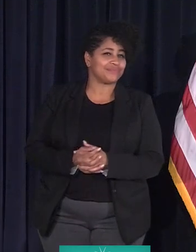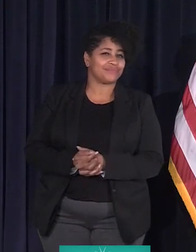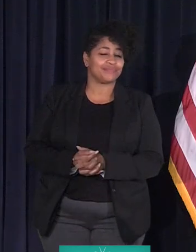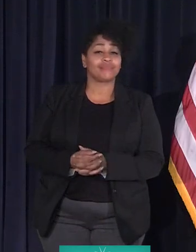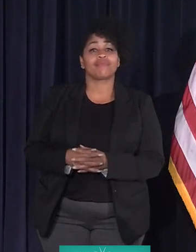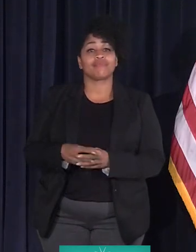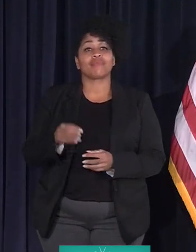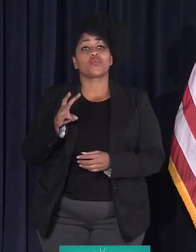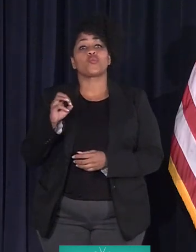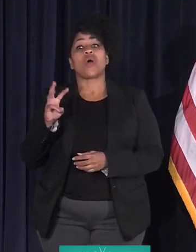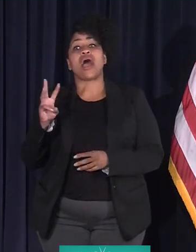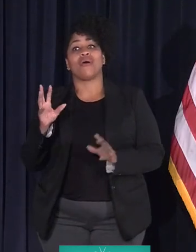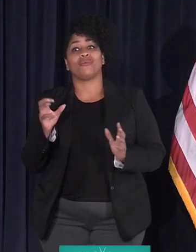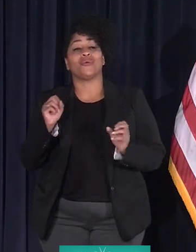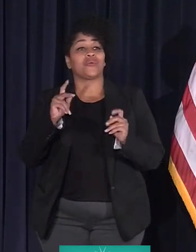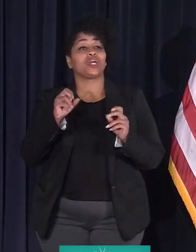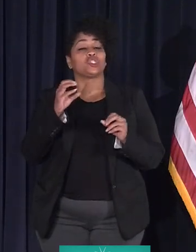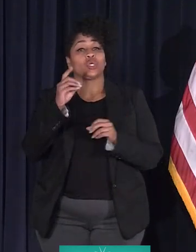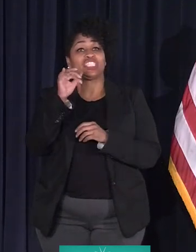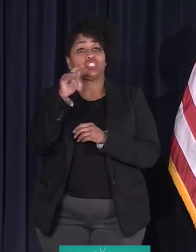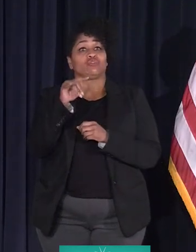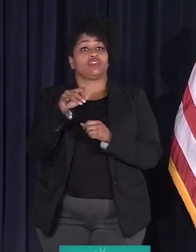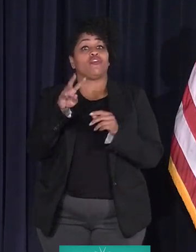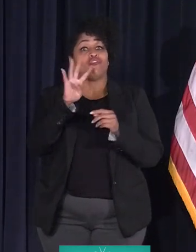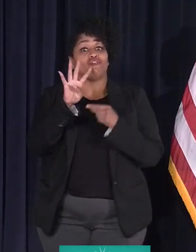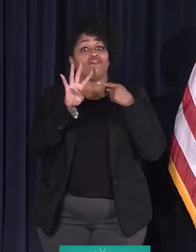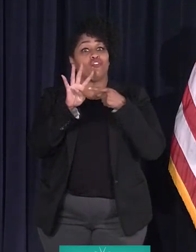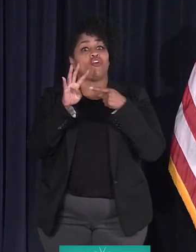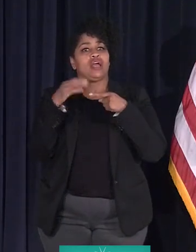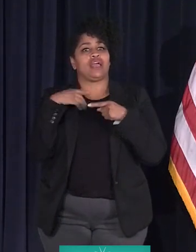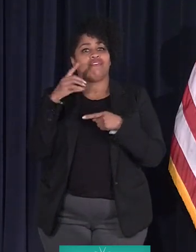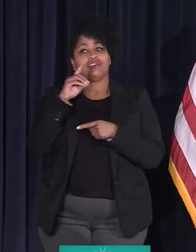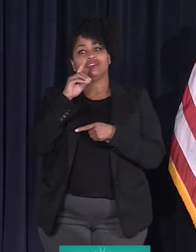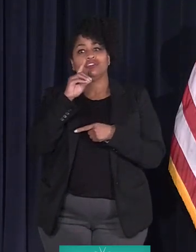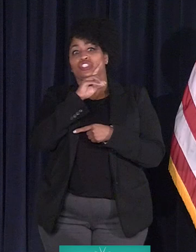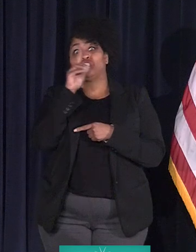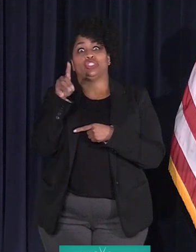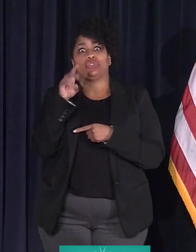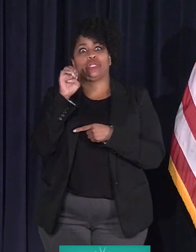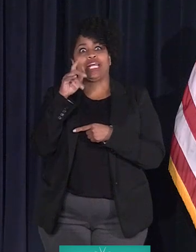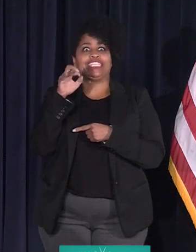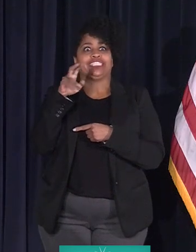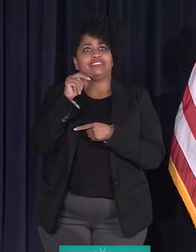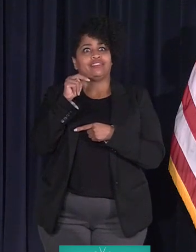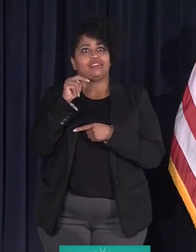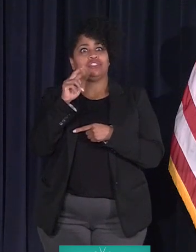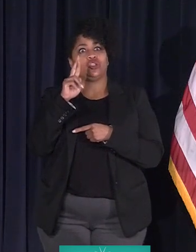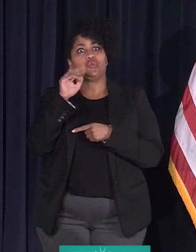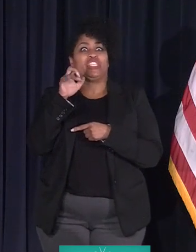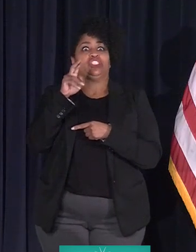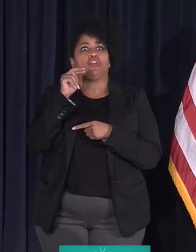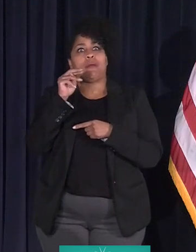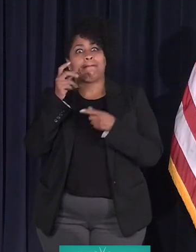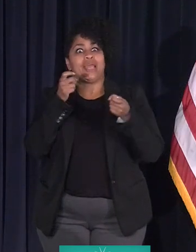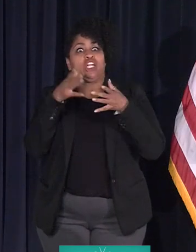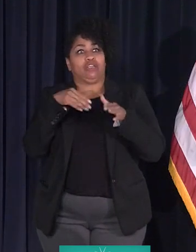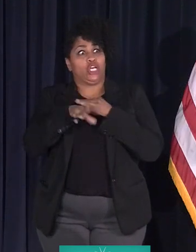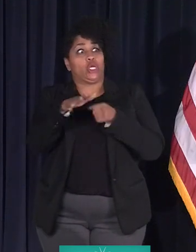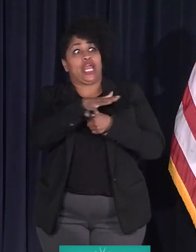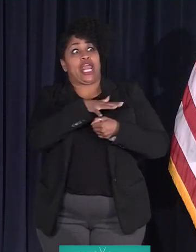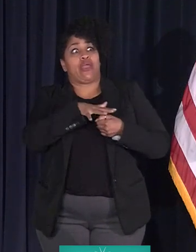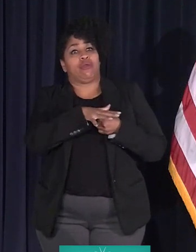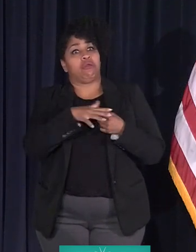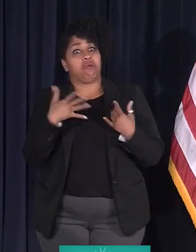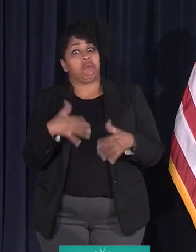Wow. Okay. So, District 4 has the Detroit Edison Regional Manager right in your neighborhood. So, I guess